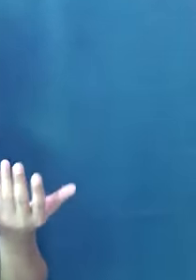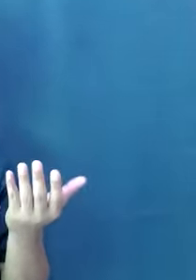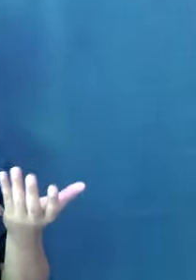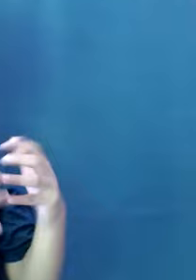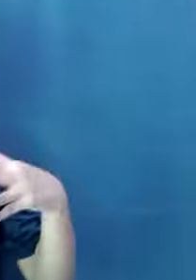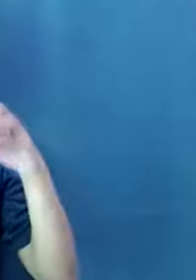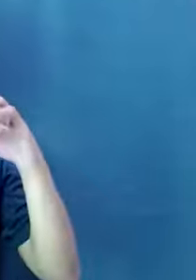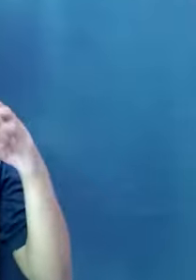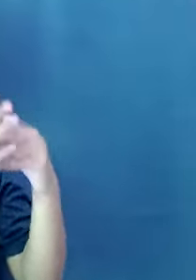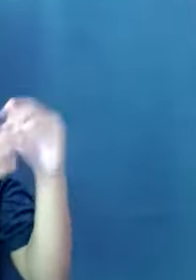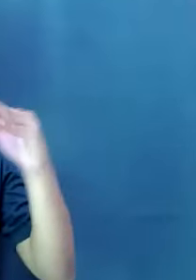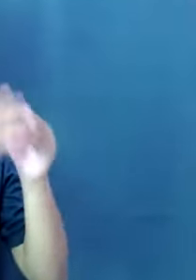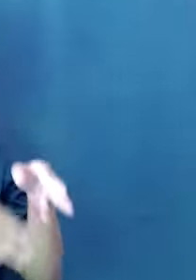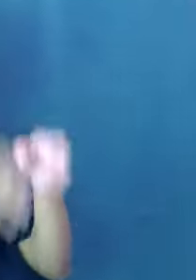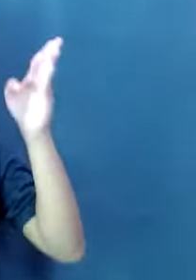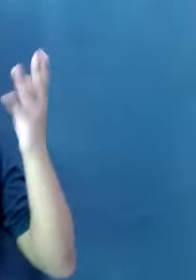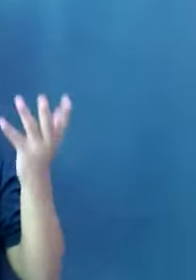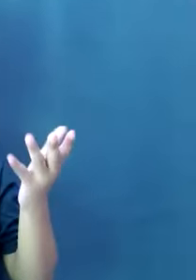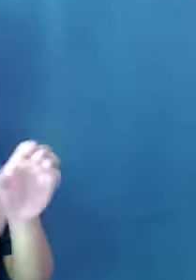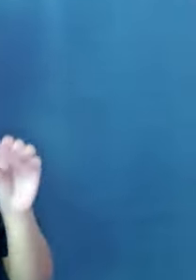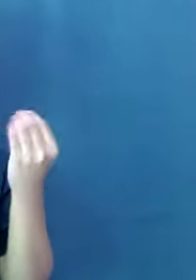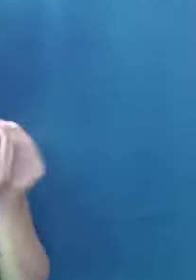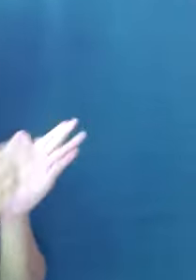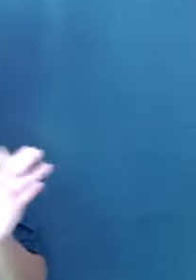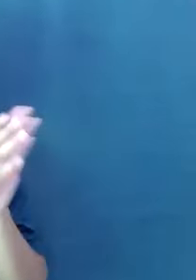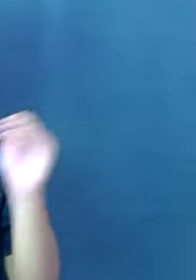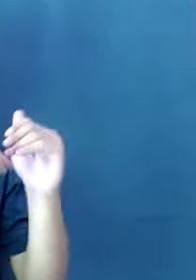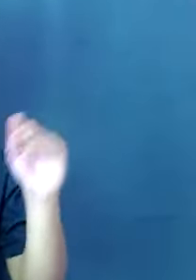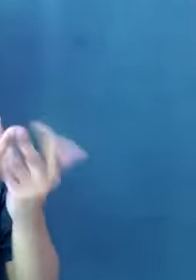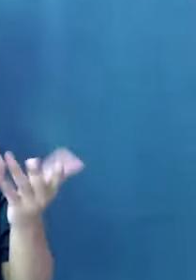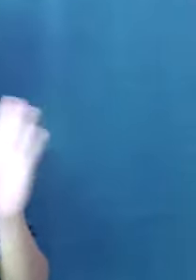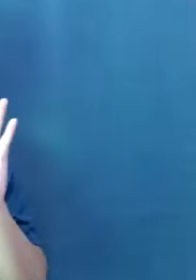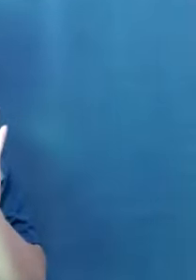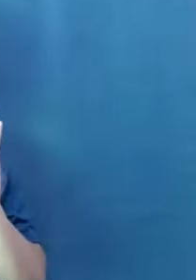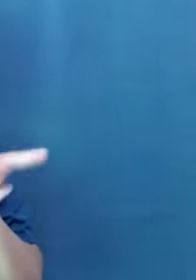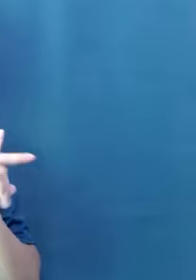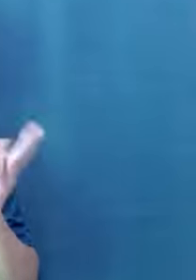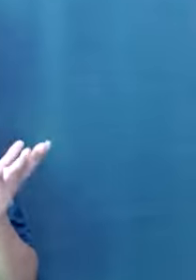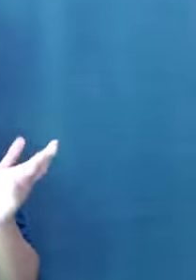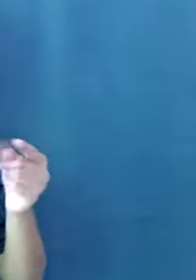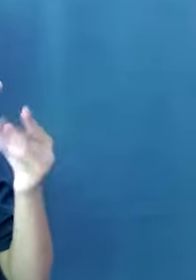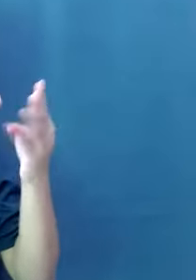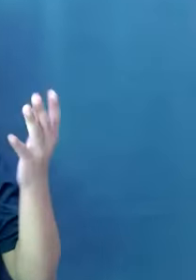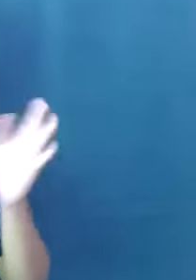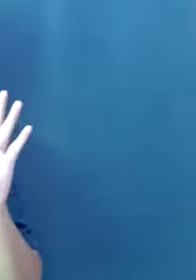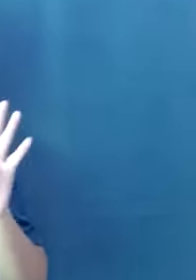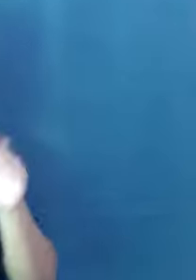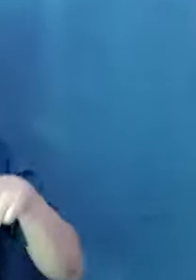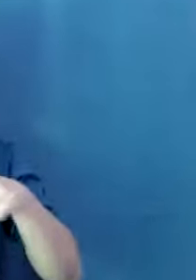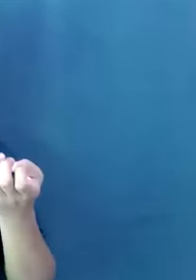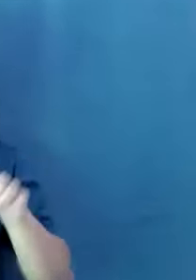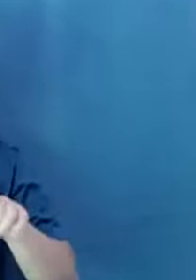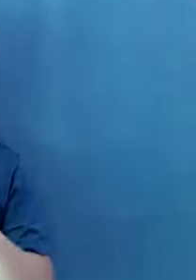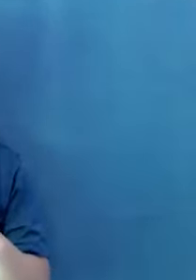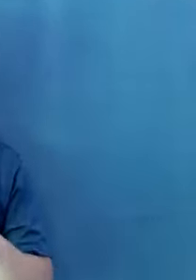we organize a meeting. So for example, like this session, when you say there